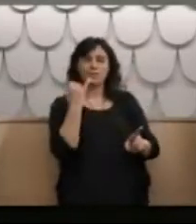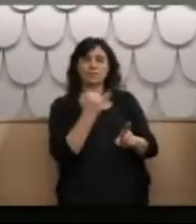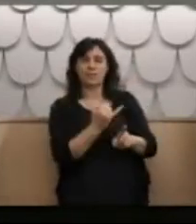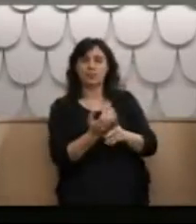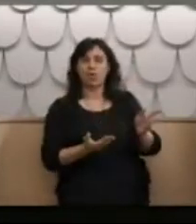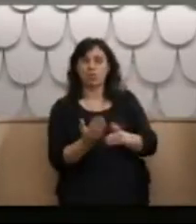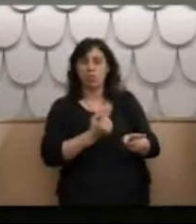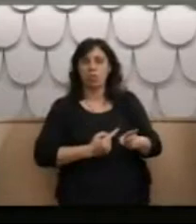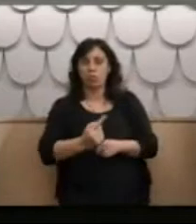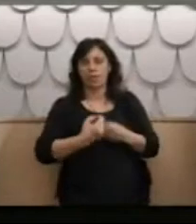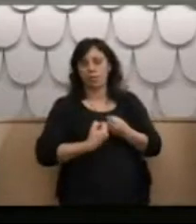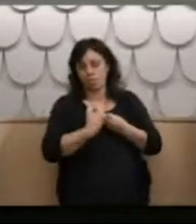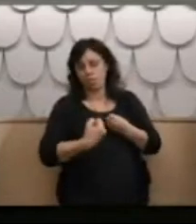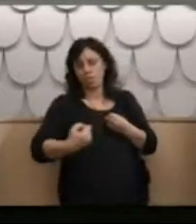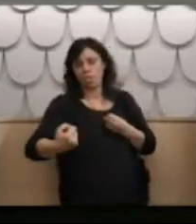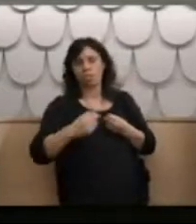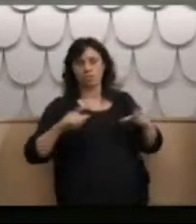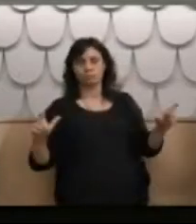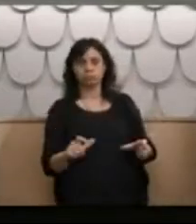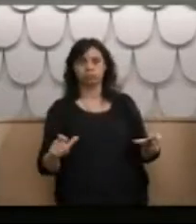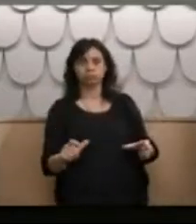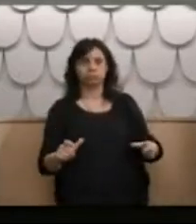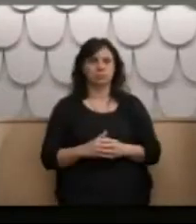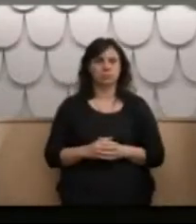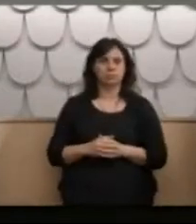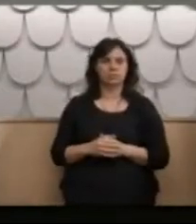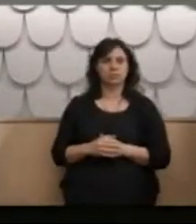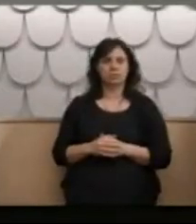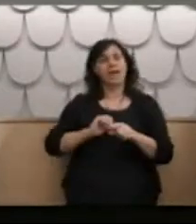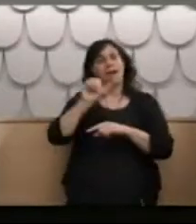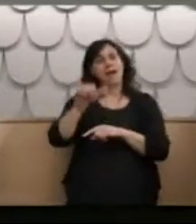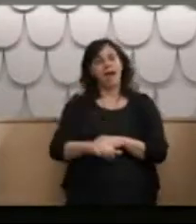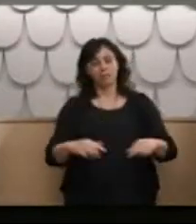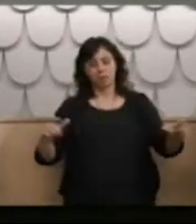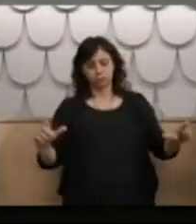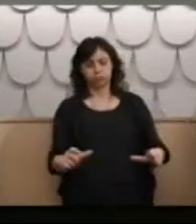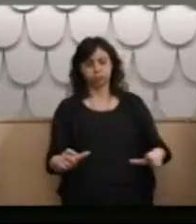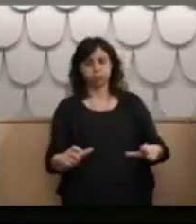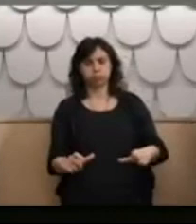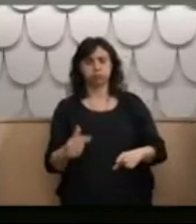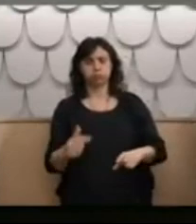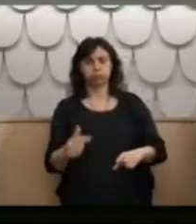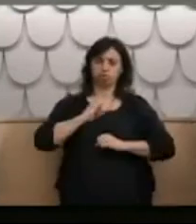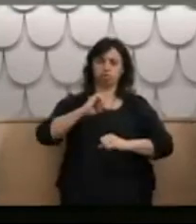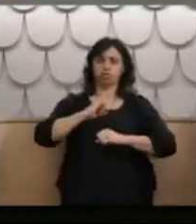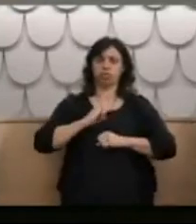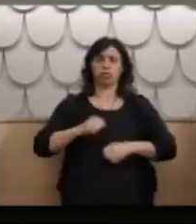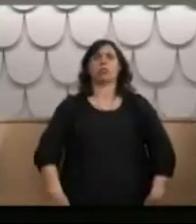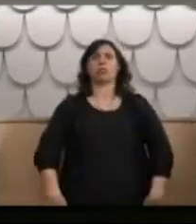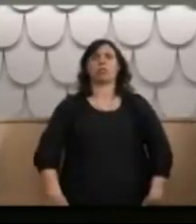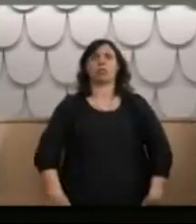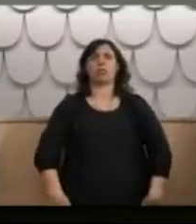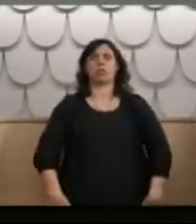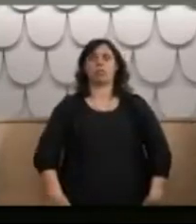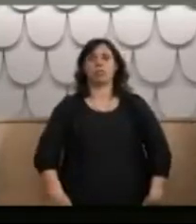After ECT, I'd be in a state of shock for several hours. This is how long it would take me to recover.